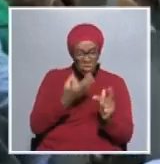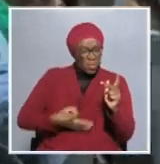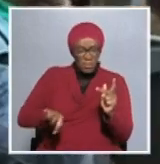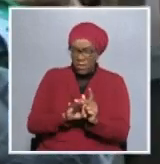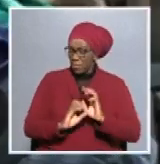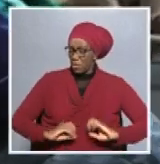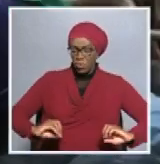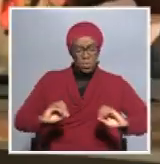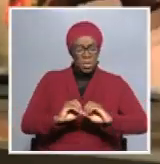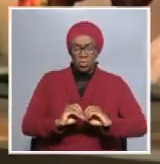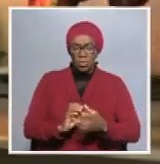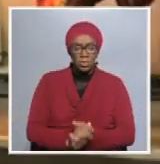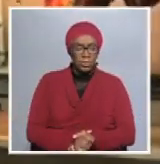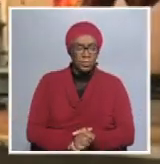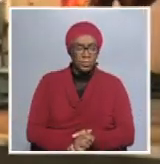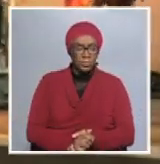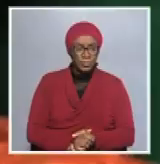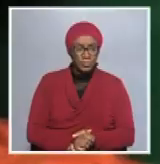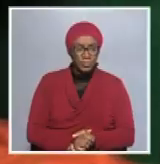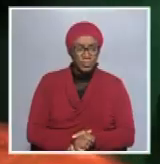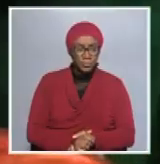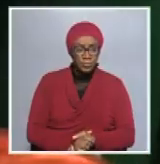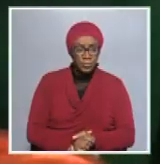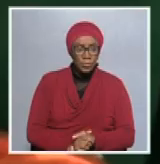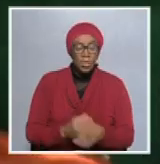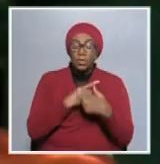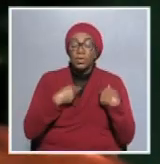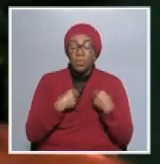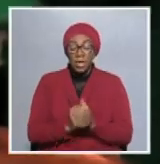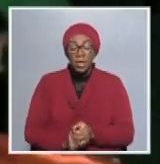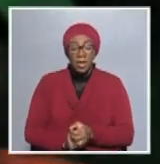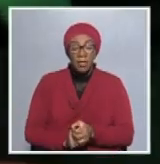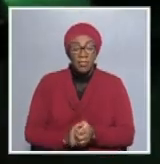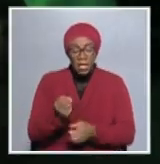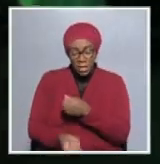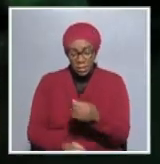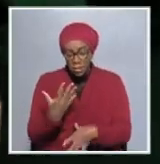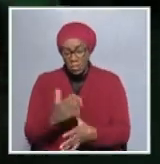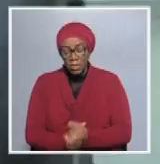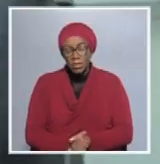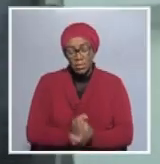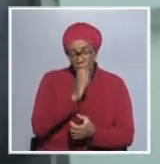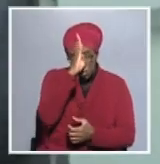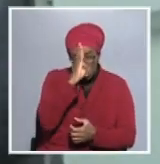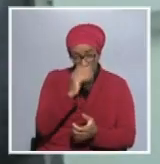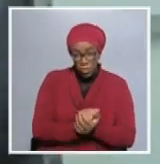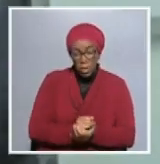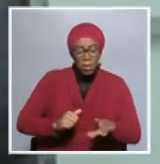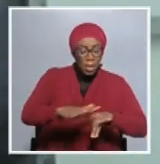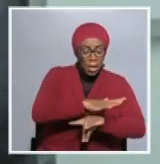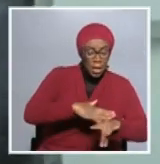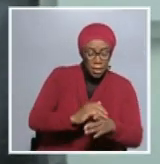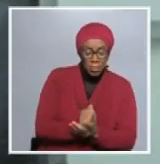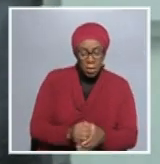1.6 million heads of K2. So we have set up what we call the northern of the communal area subsidiary to drive transformation